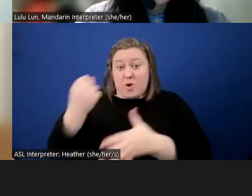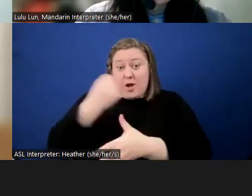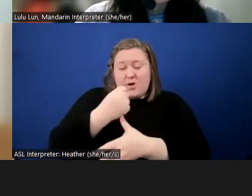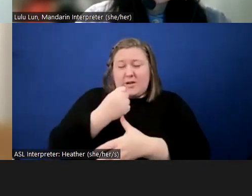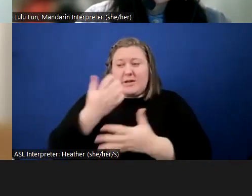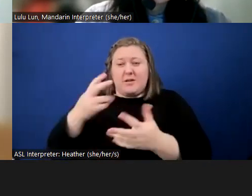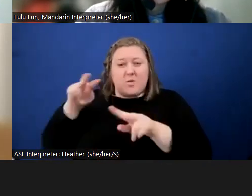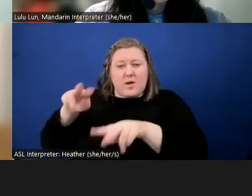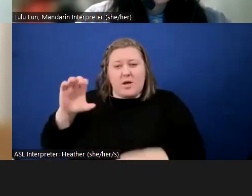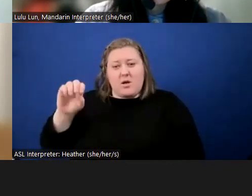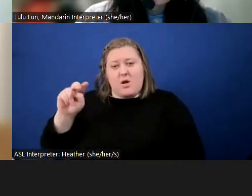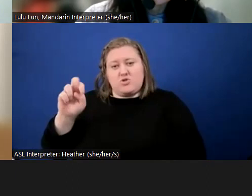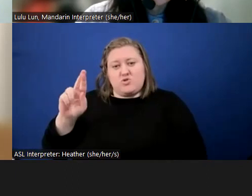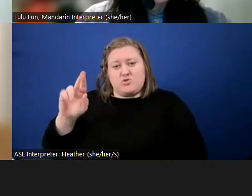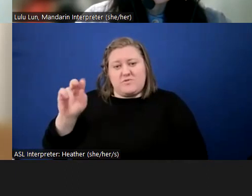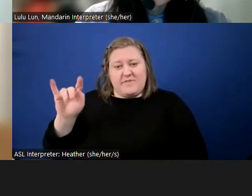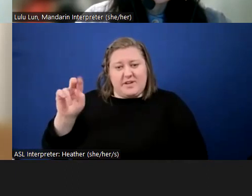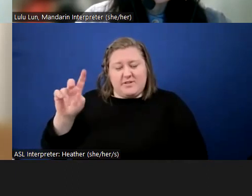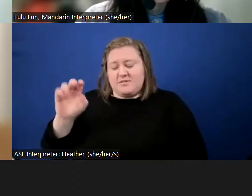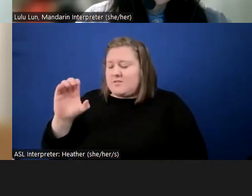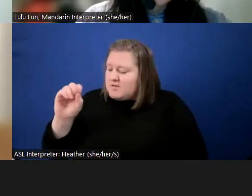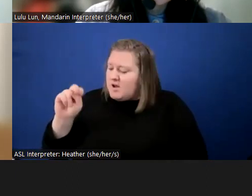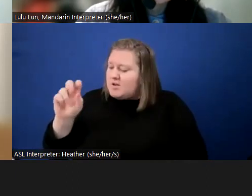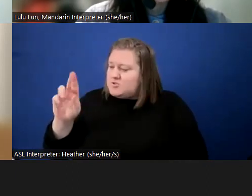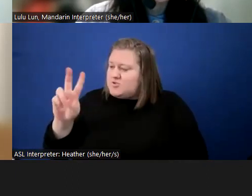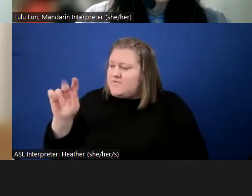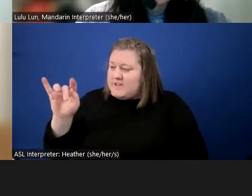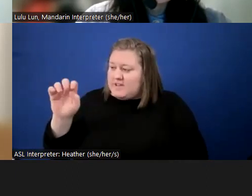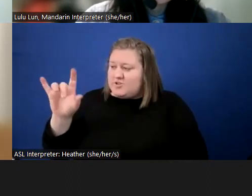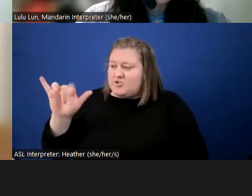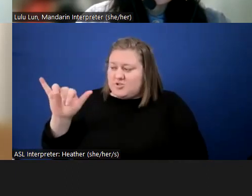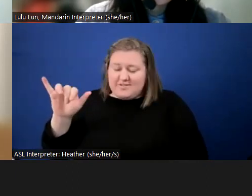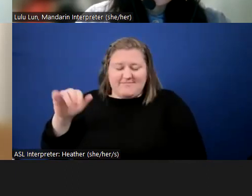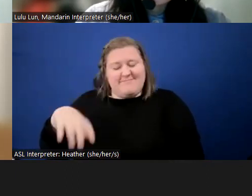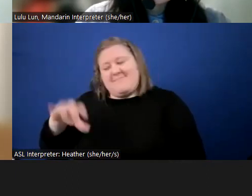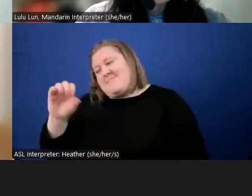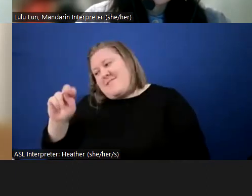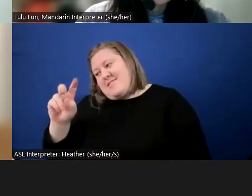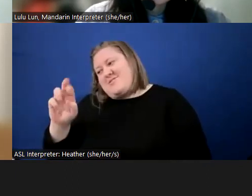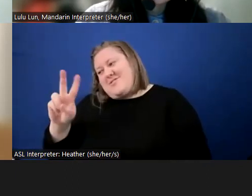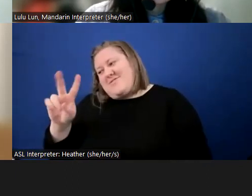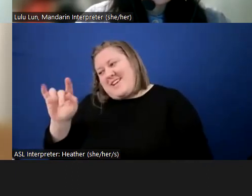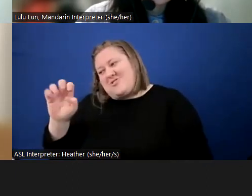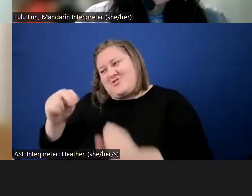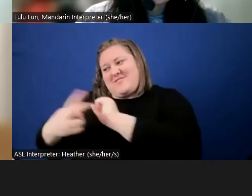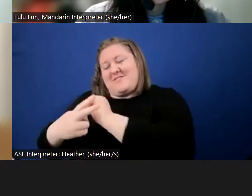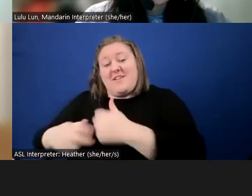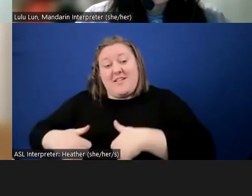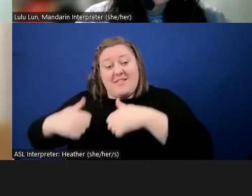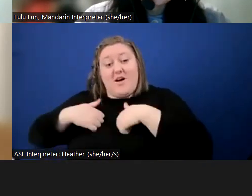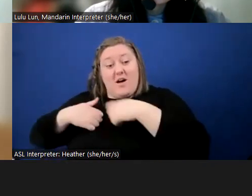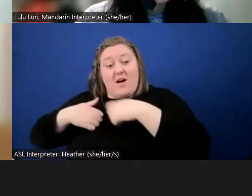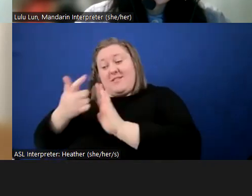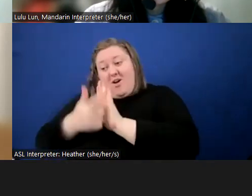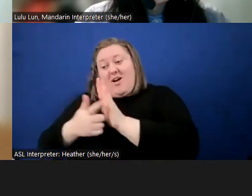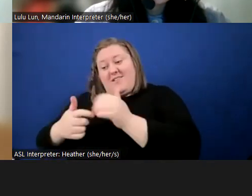perspective, is that when state agencies are getting feedback from residents and community members,